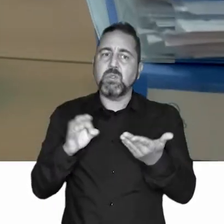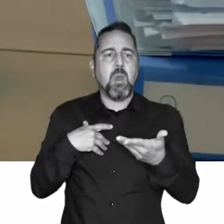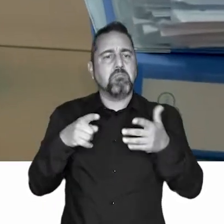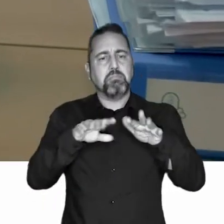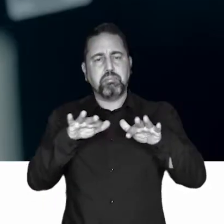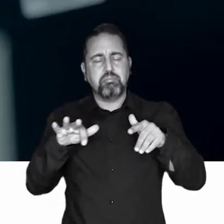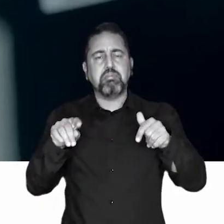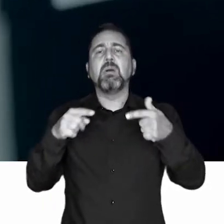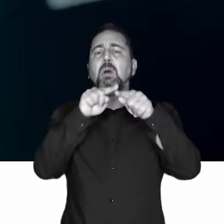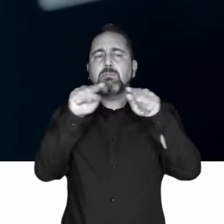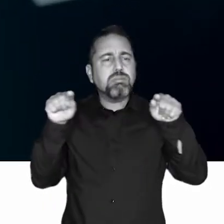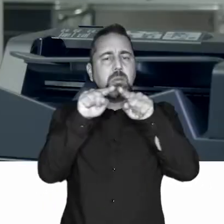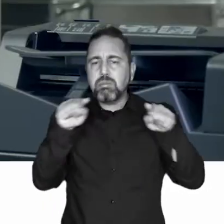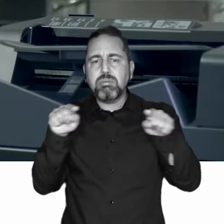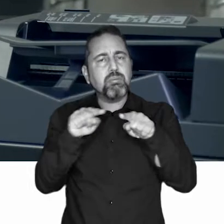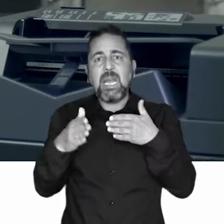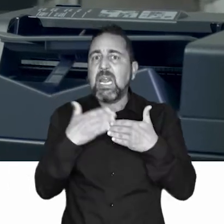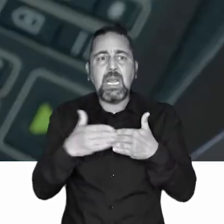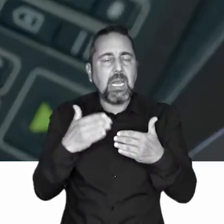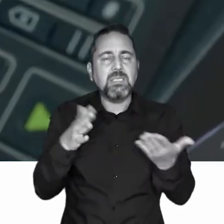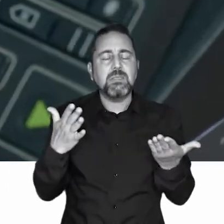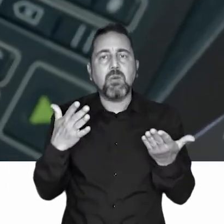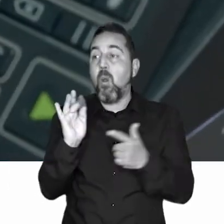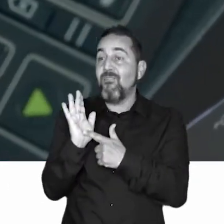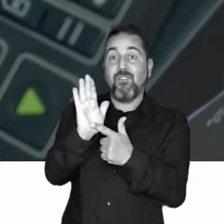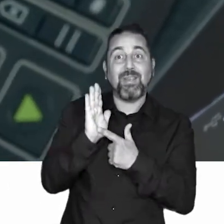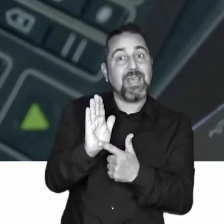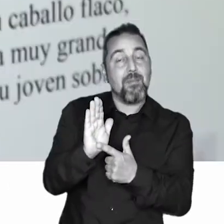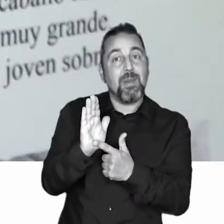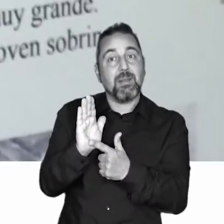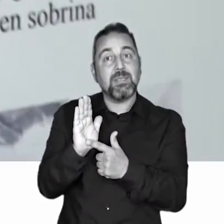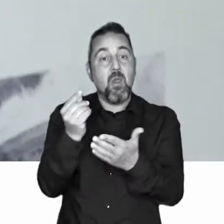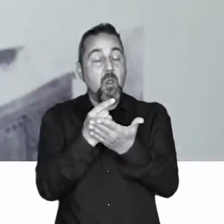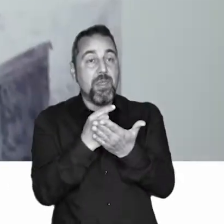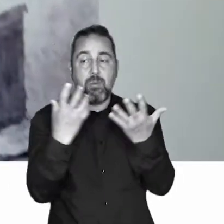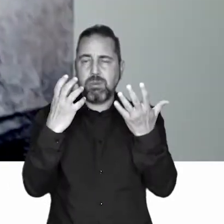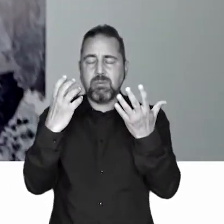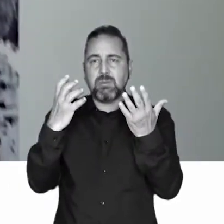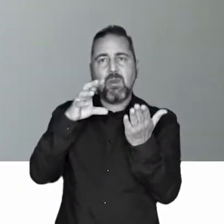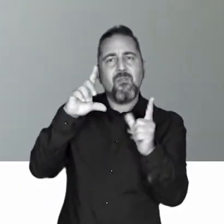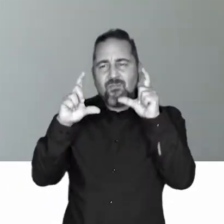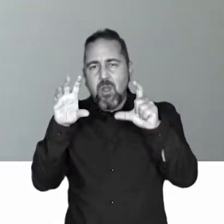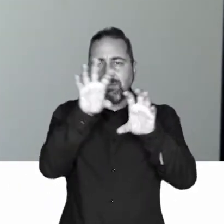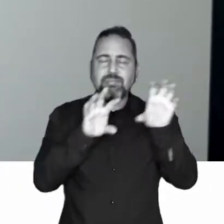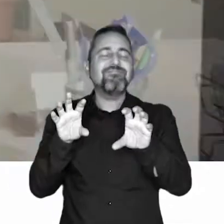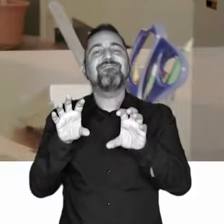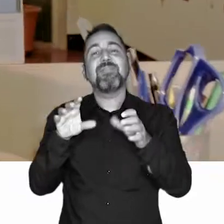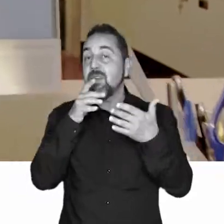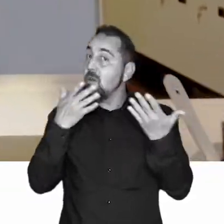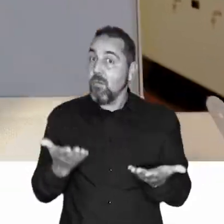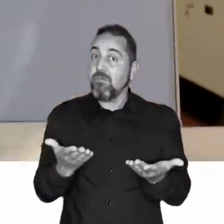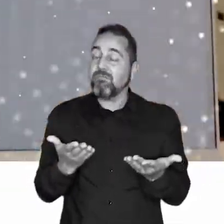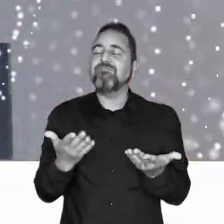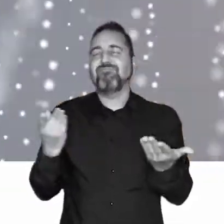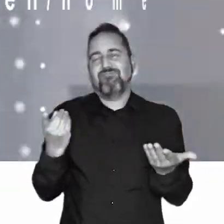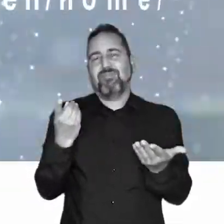jargon or words in other languages. Instructions are best understood if they are written in plain language and illustrated with examples.